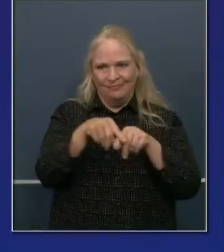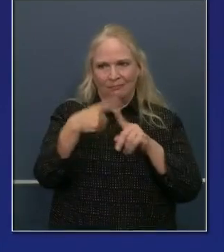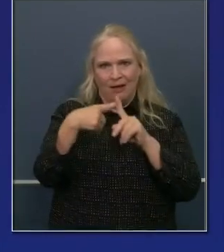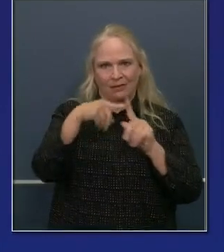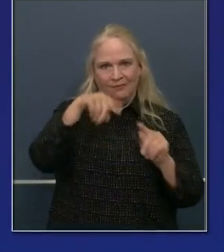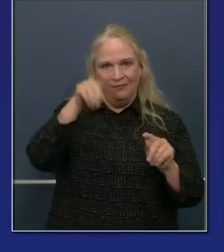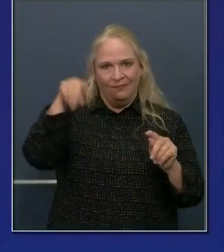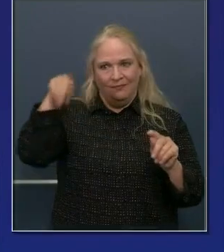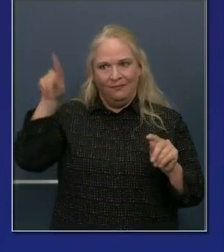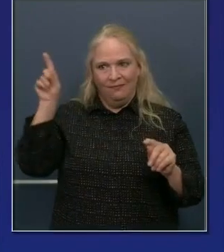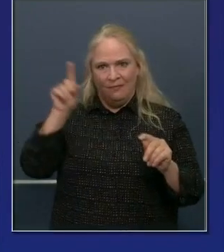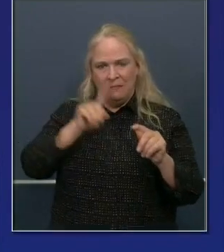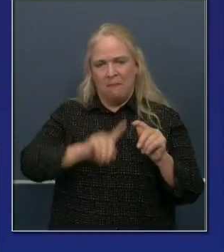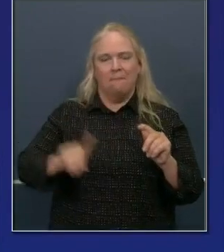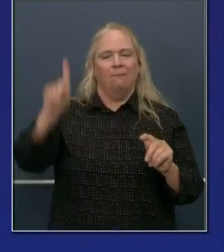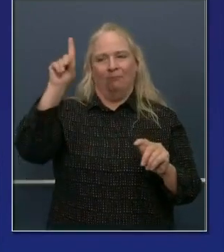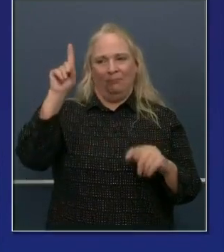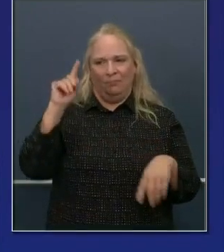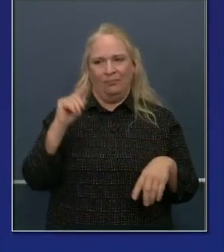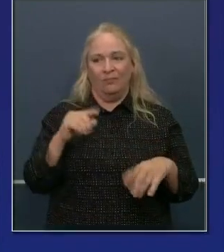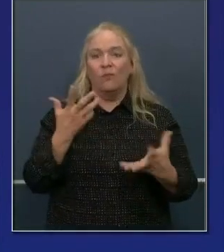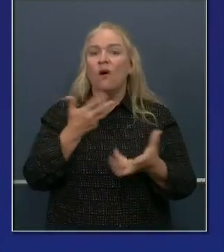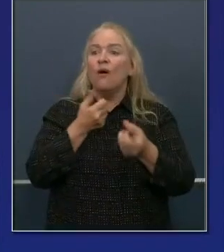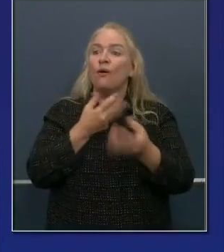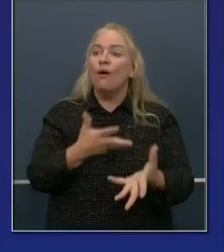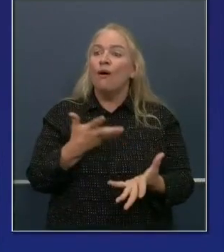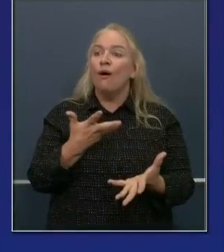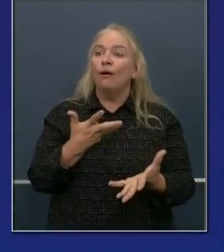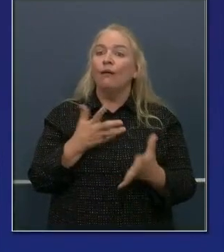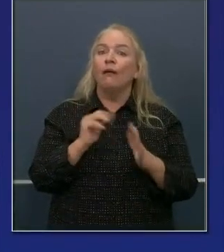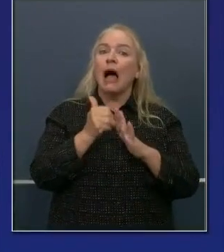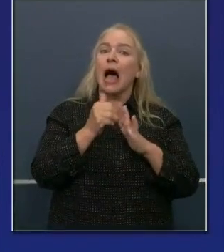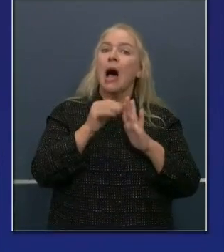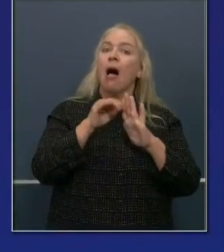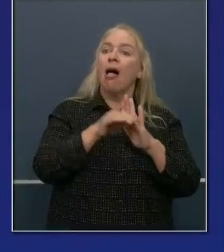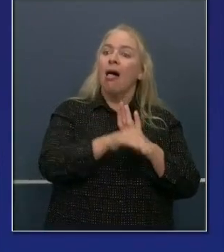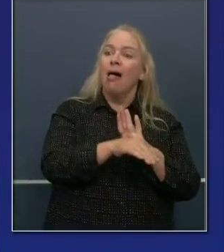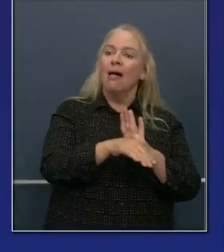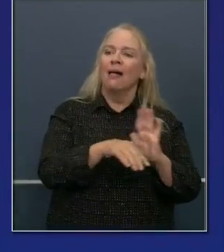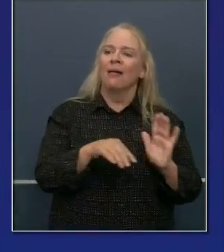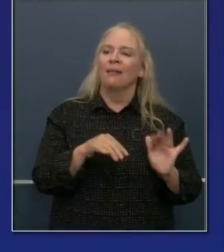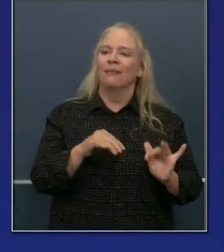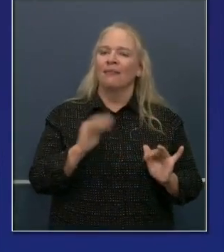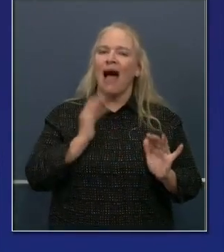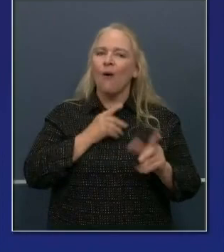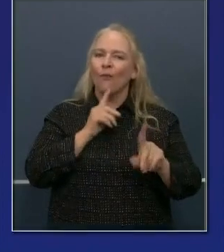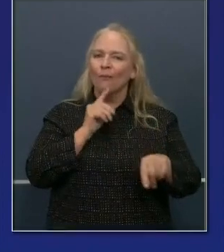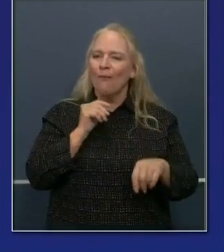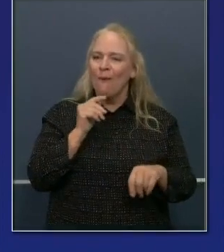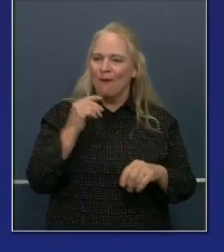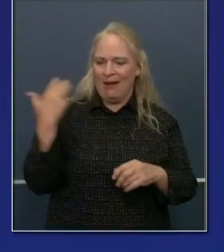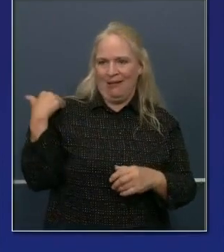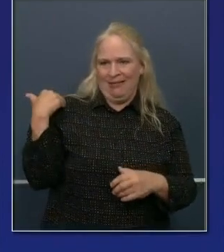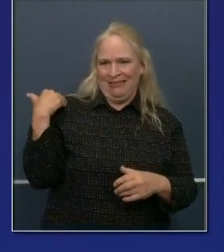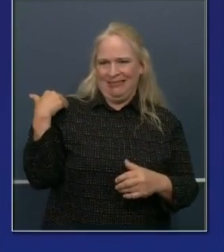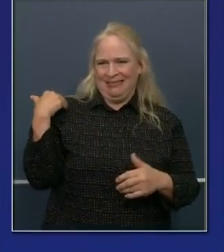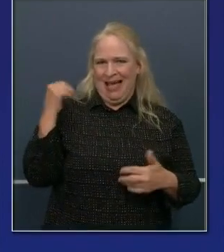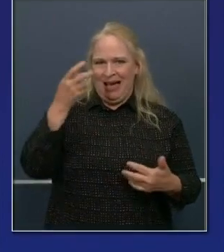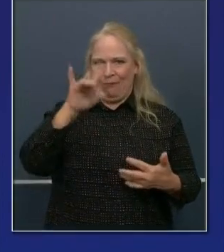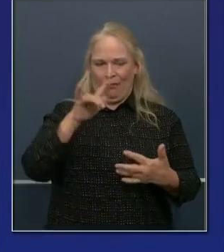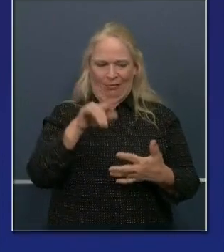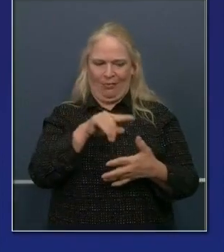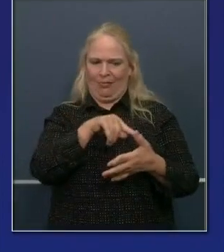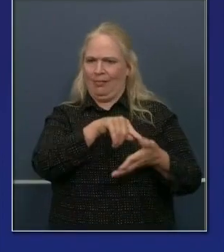down since the beginning of our reporting back in early April is the total positivity rates. I'll